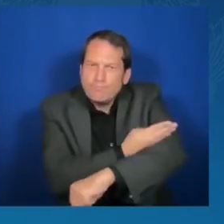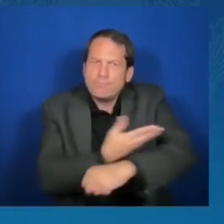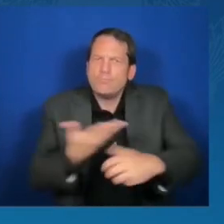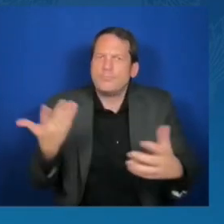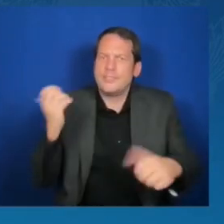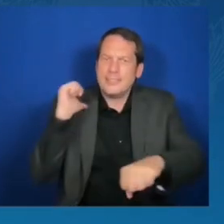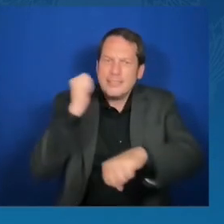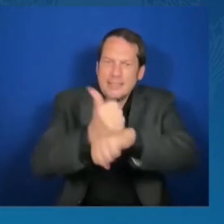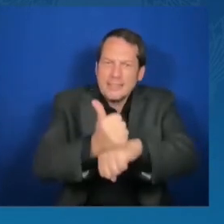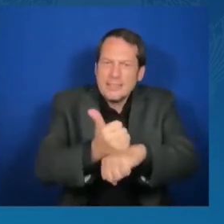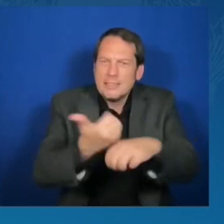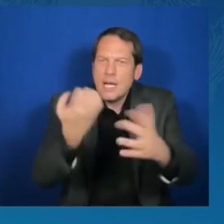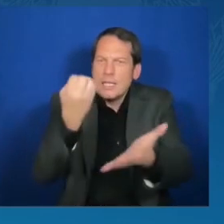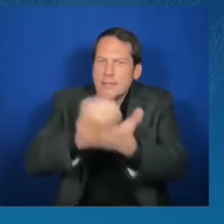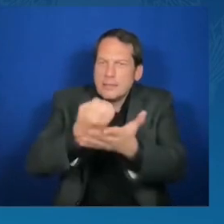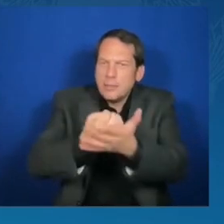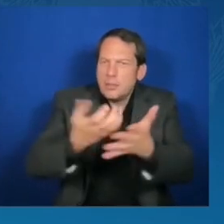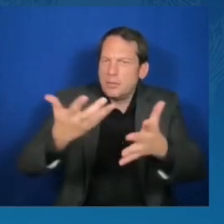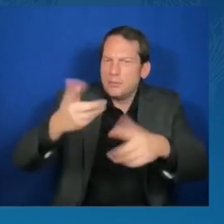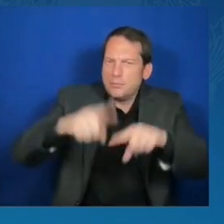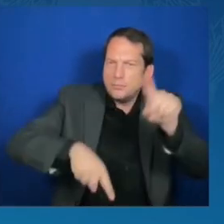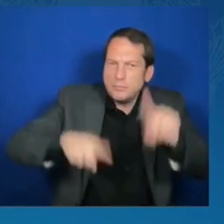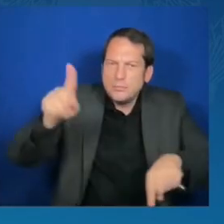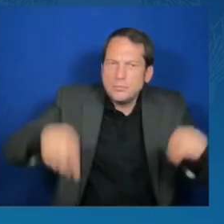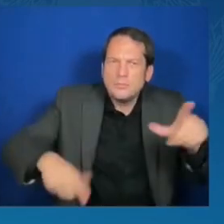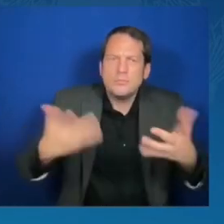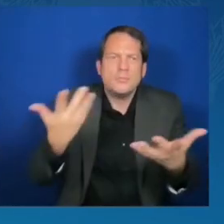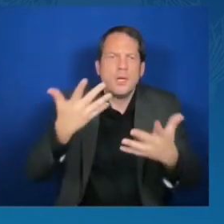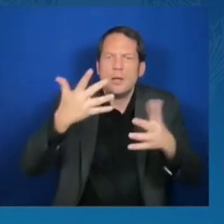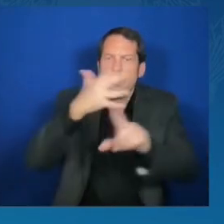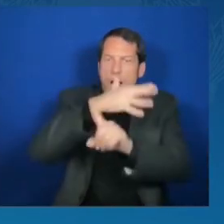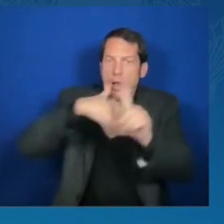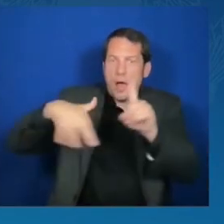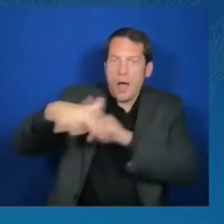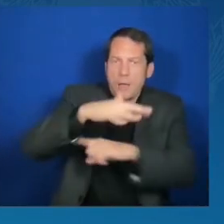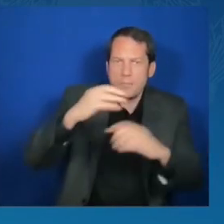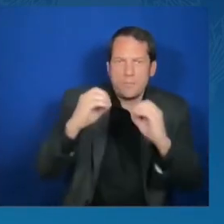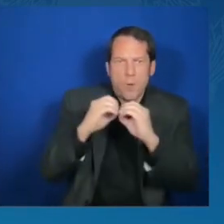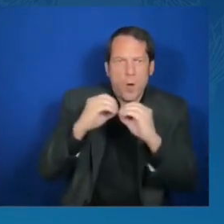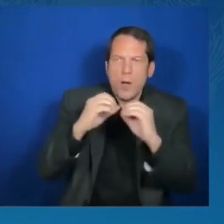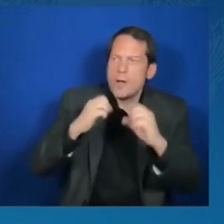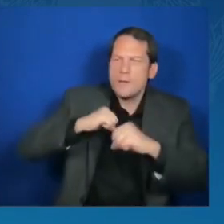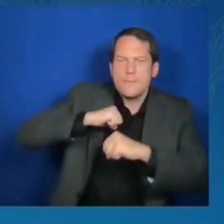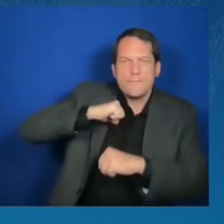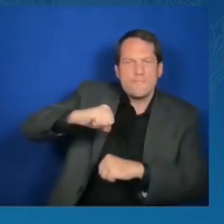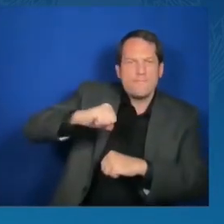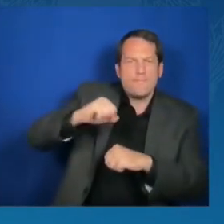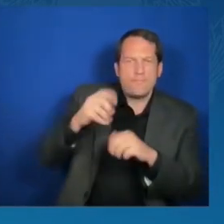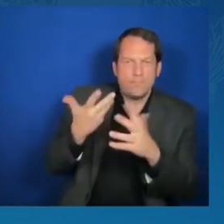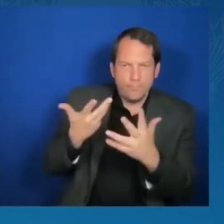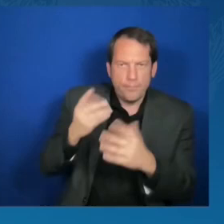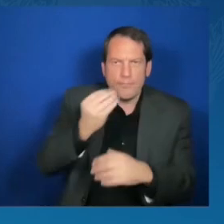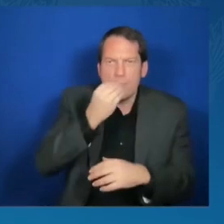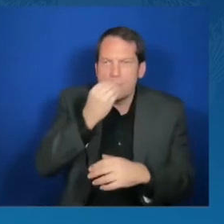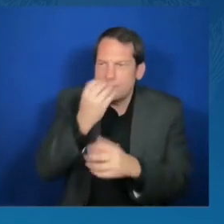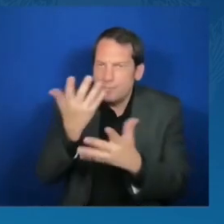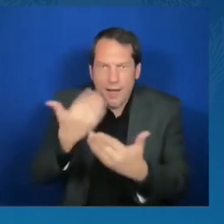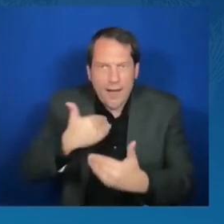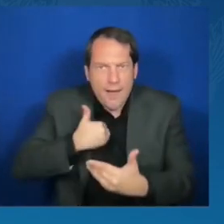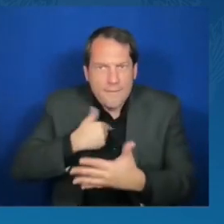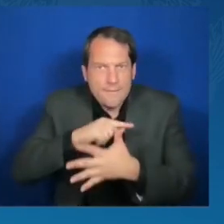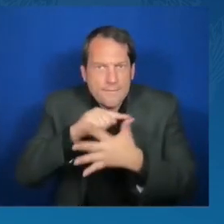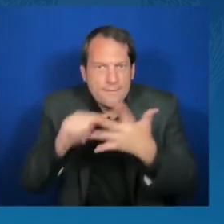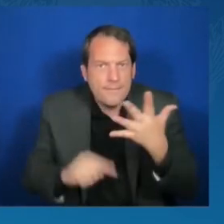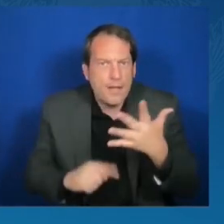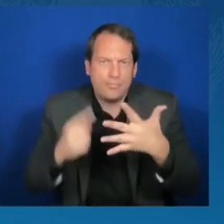is partnership. It's about what the United States can do with African nations, not